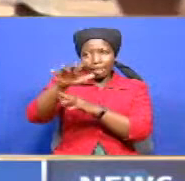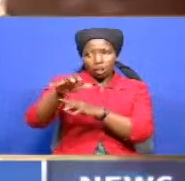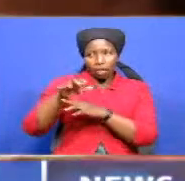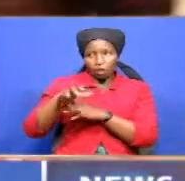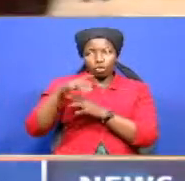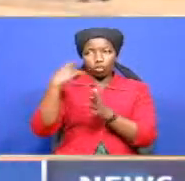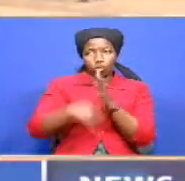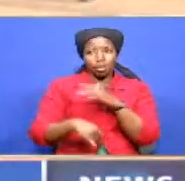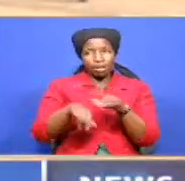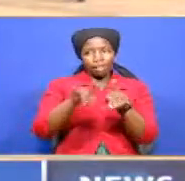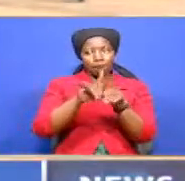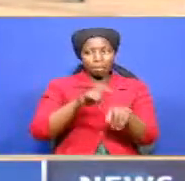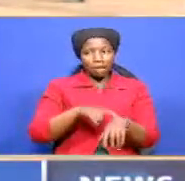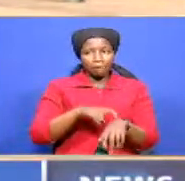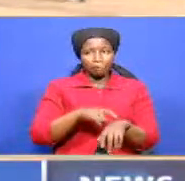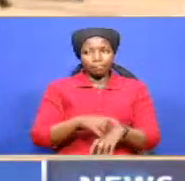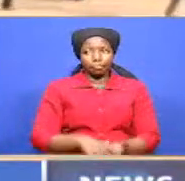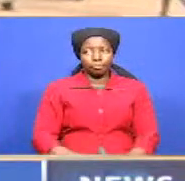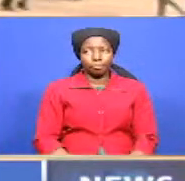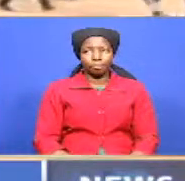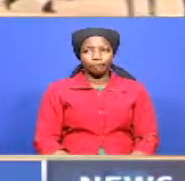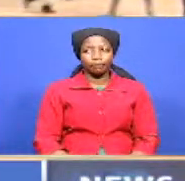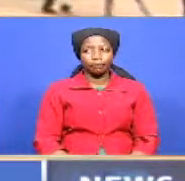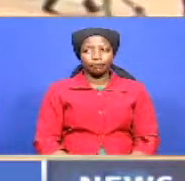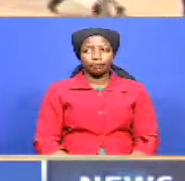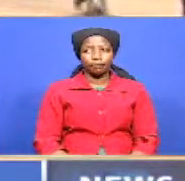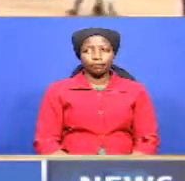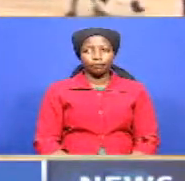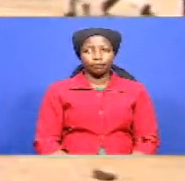o'brien command for channel one business